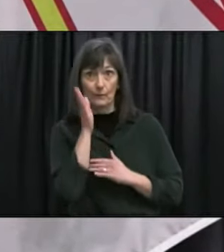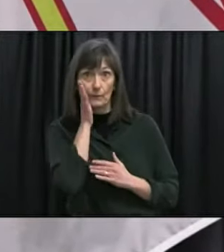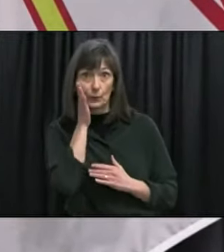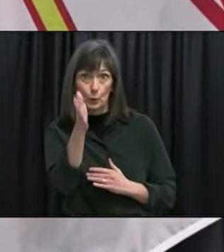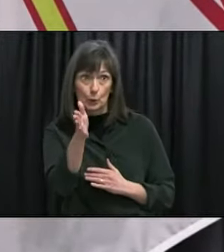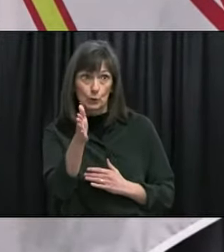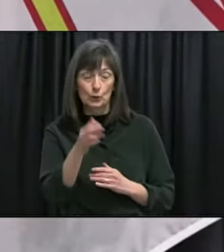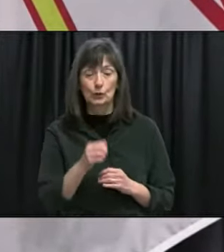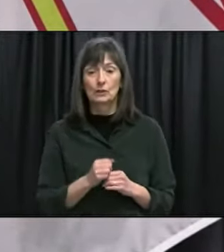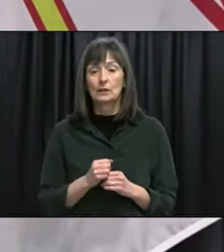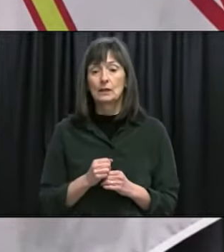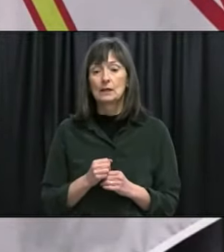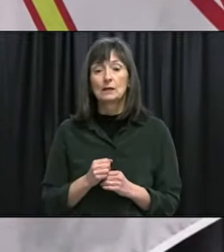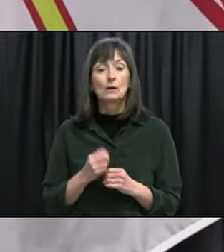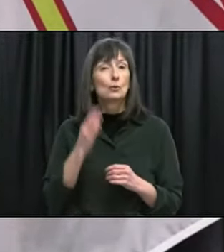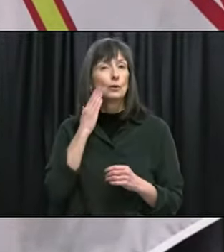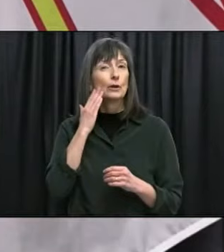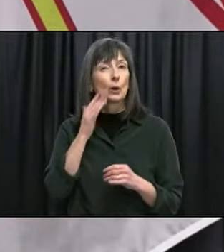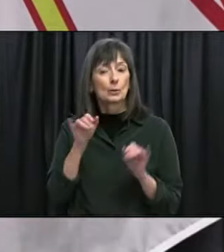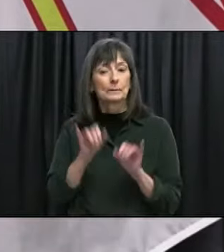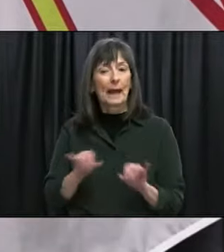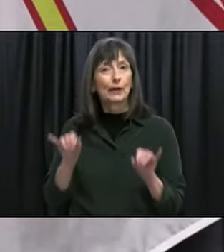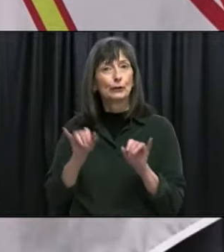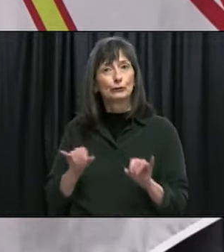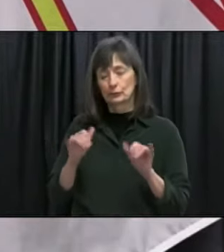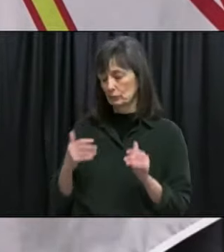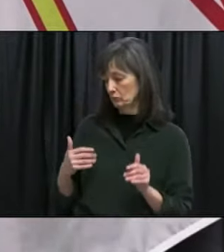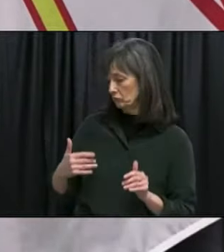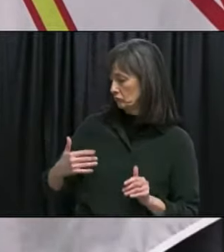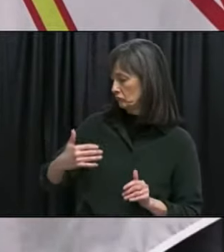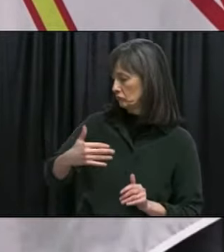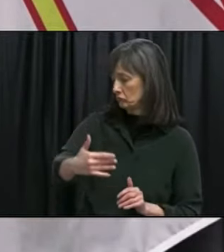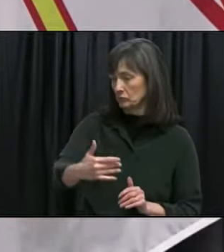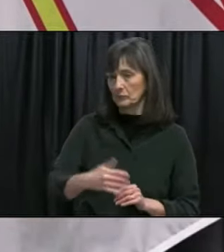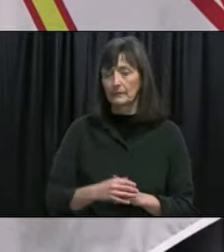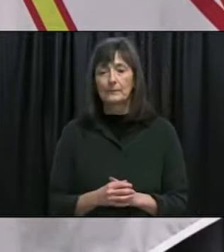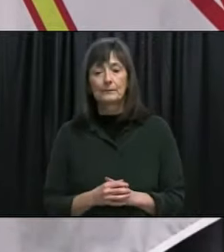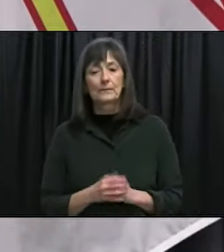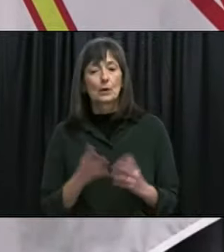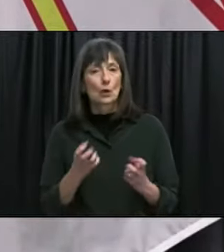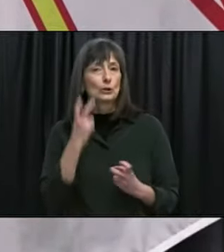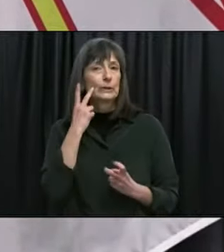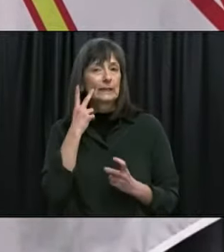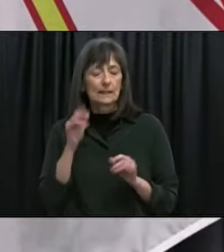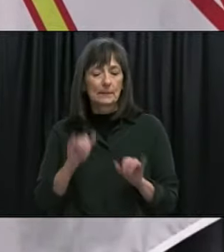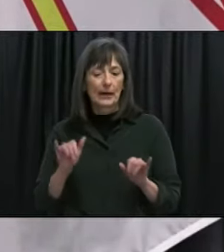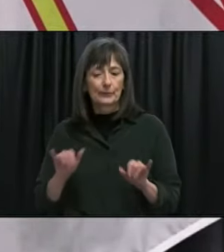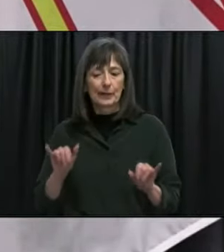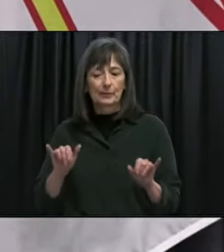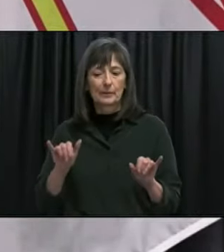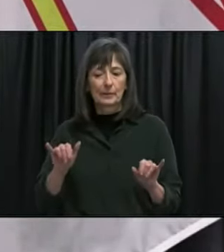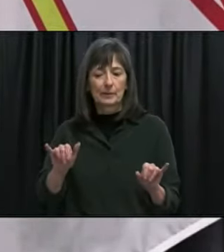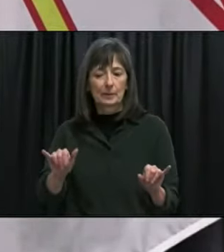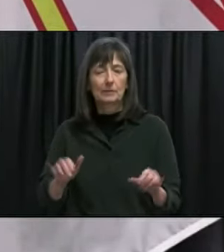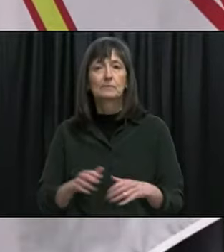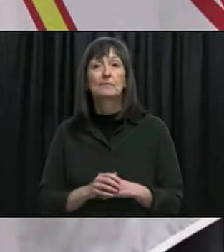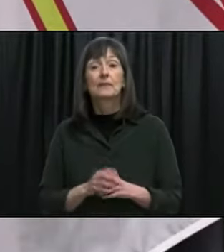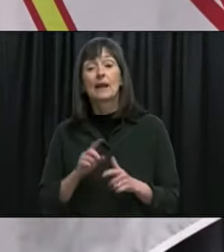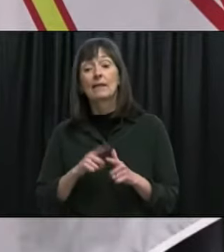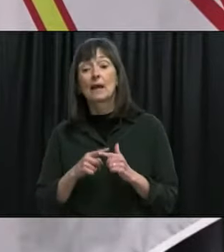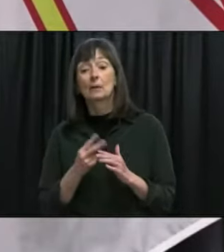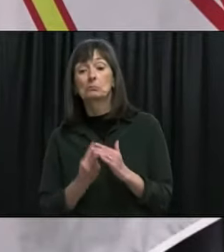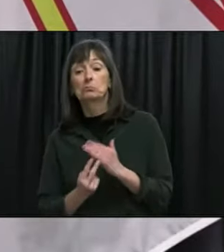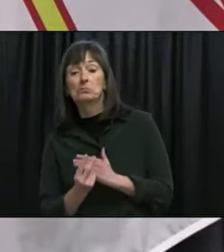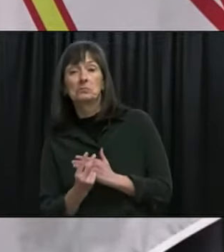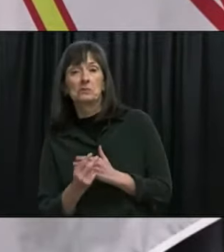to get a good trend in terms of what's going on so what we really want to do is see a pattern and then project forward in the short term and